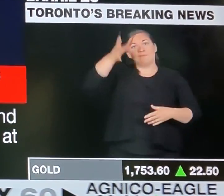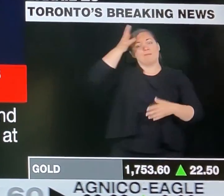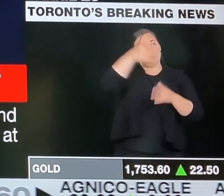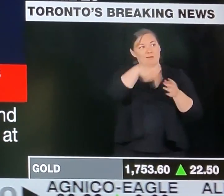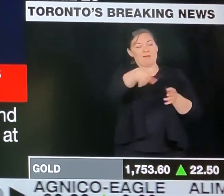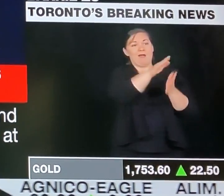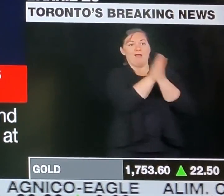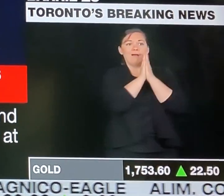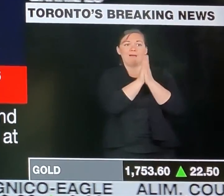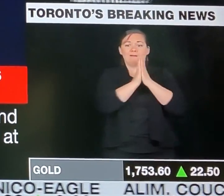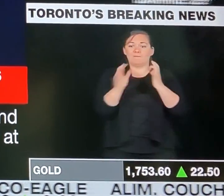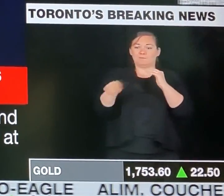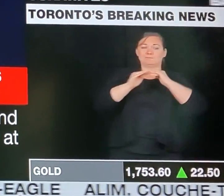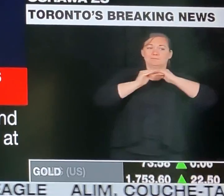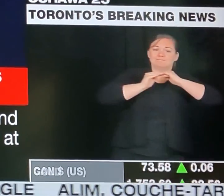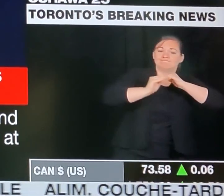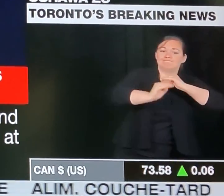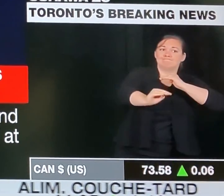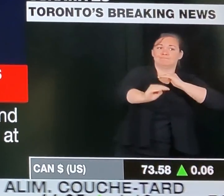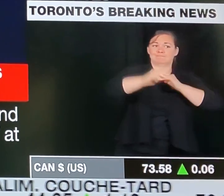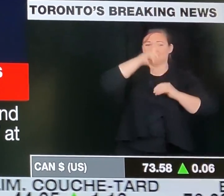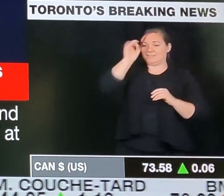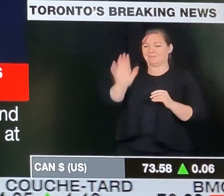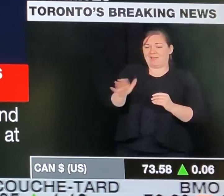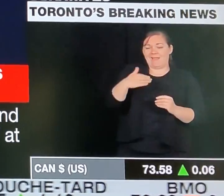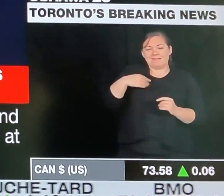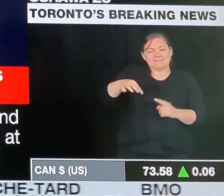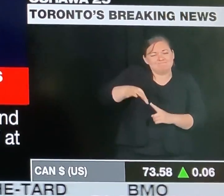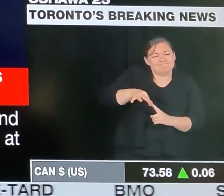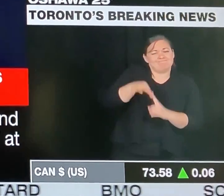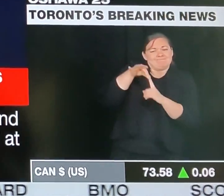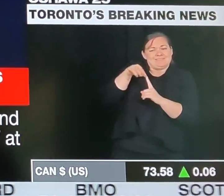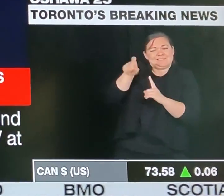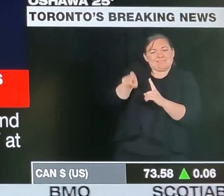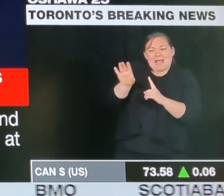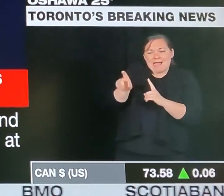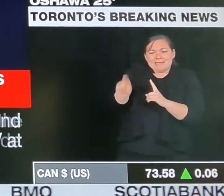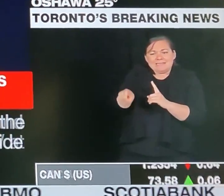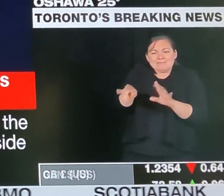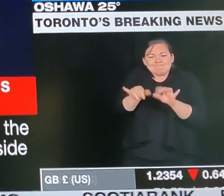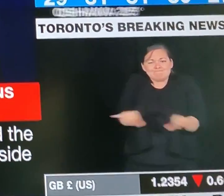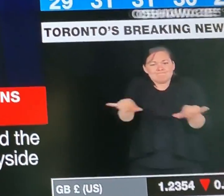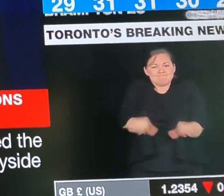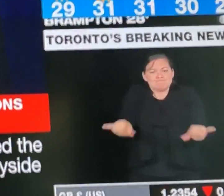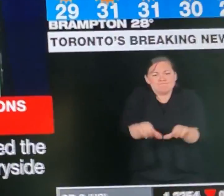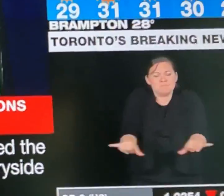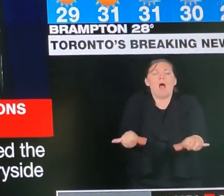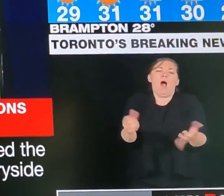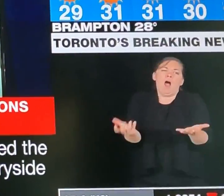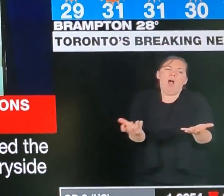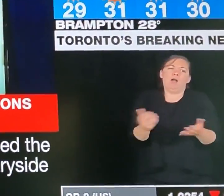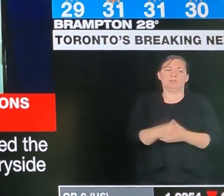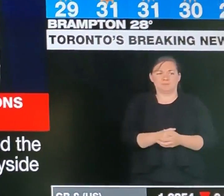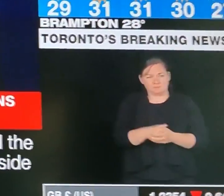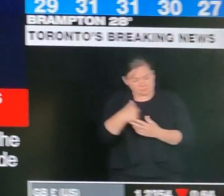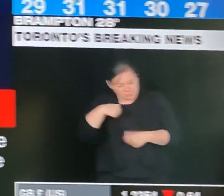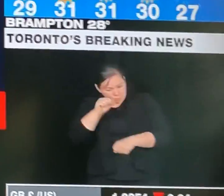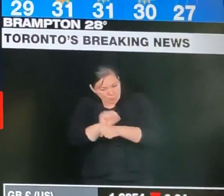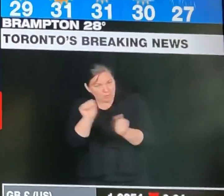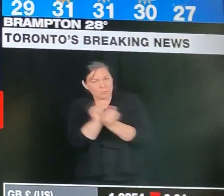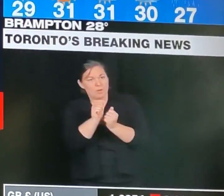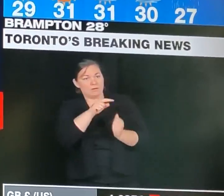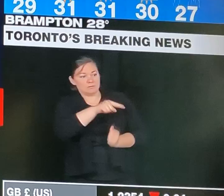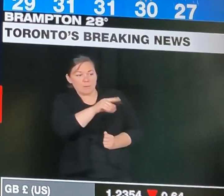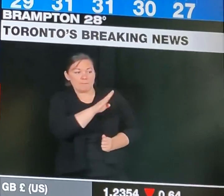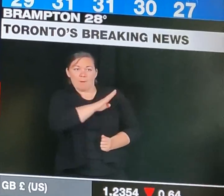our educators, our parents, and our amazing students. You've truly inspired our province through this difficulty. And to our grads,